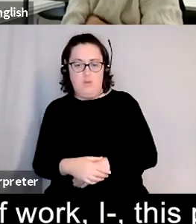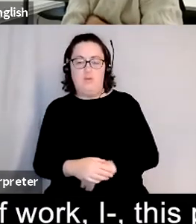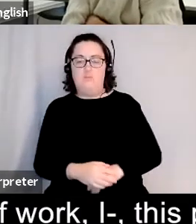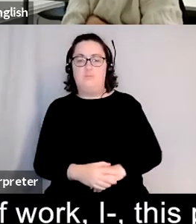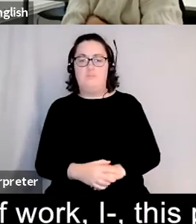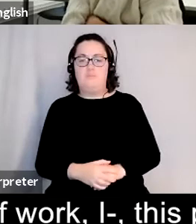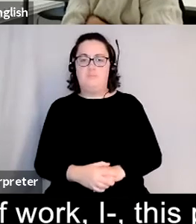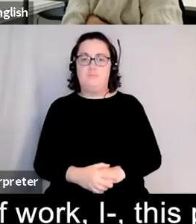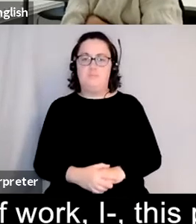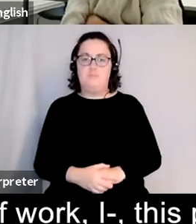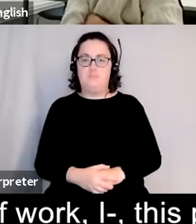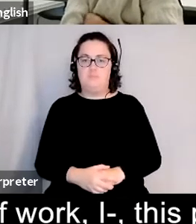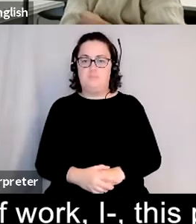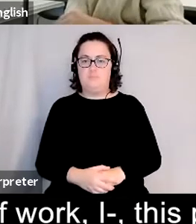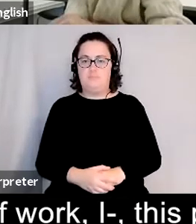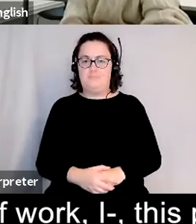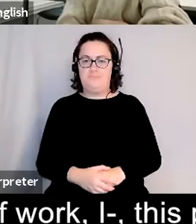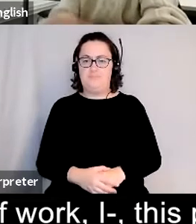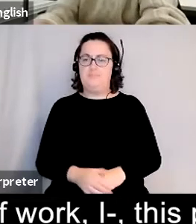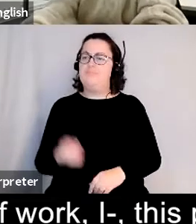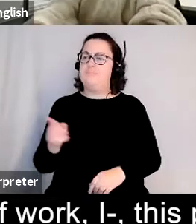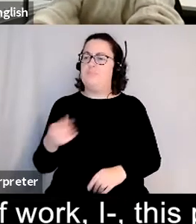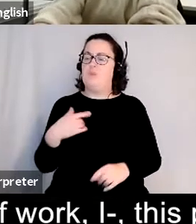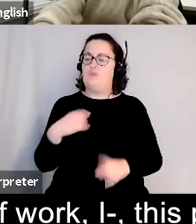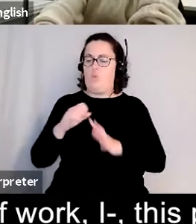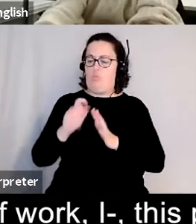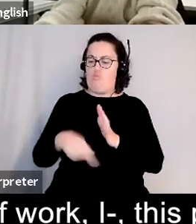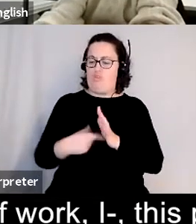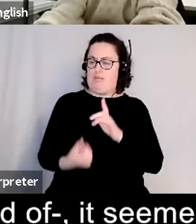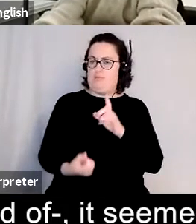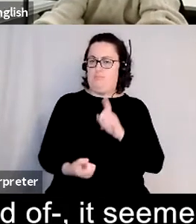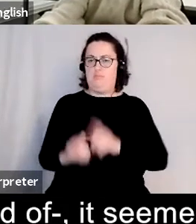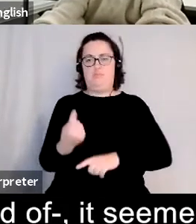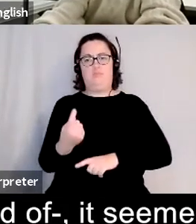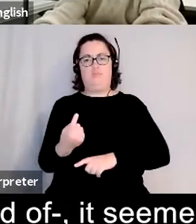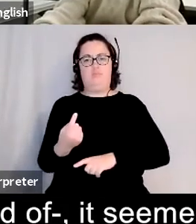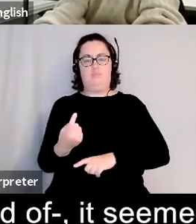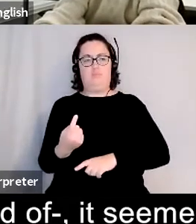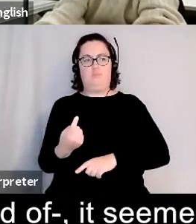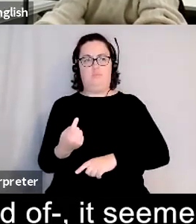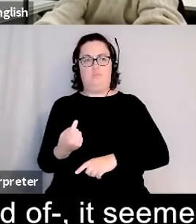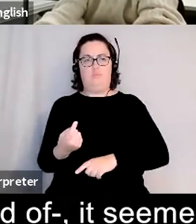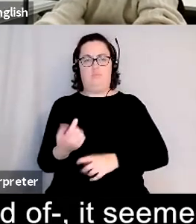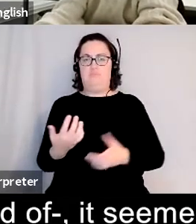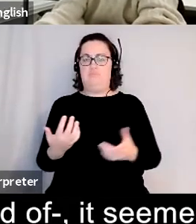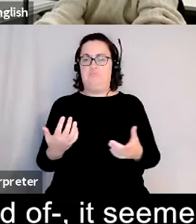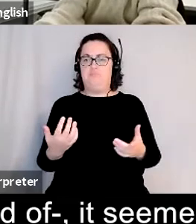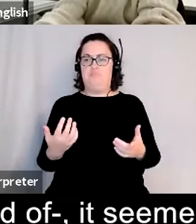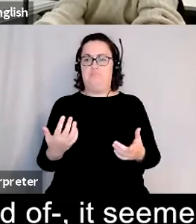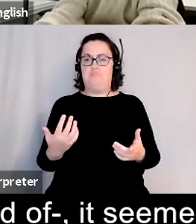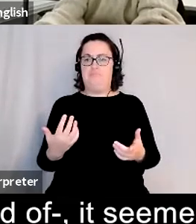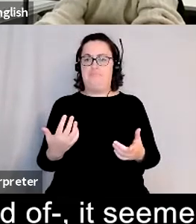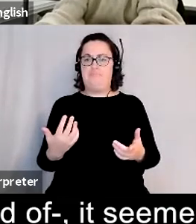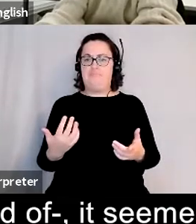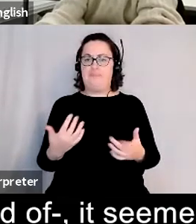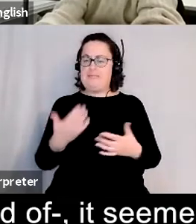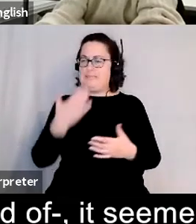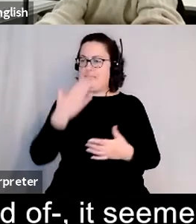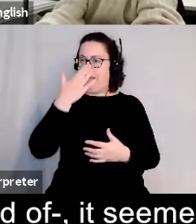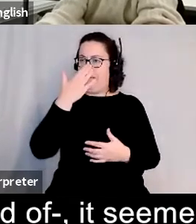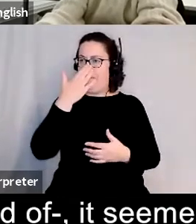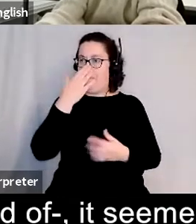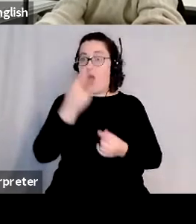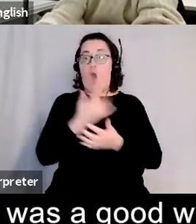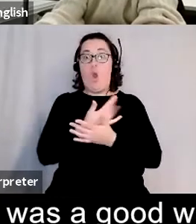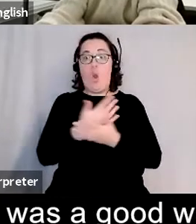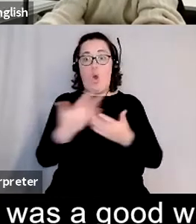this project you mentioned happened and in a way it was a kind of it seemed like i was doing a lot of